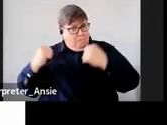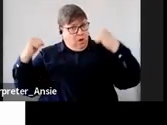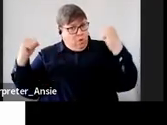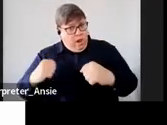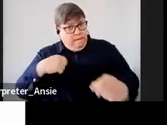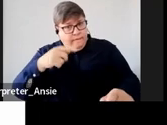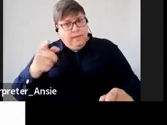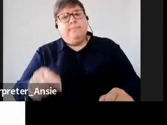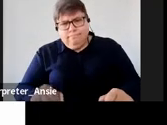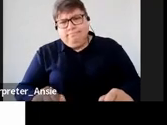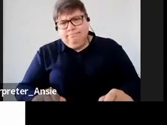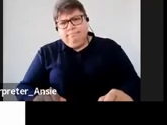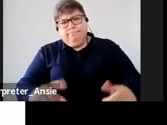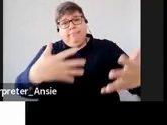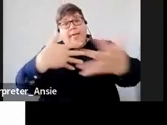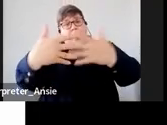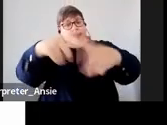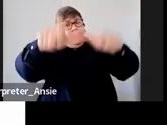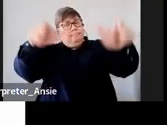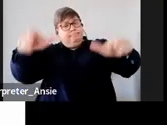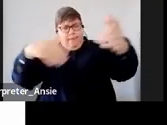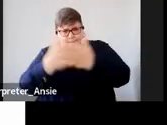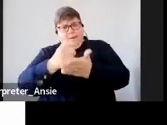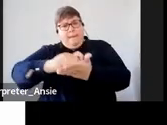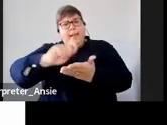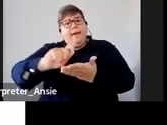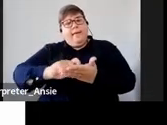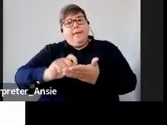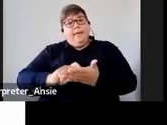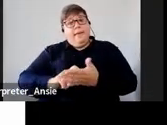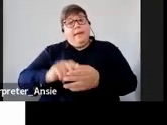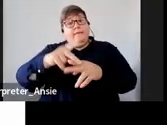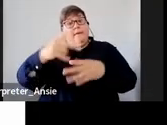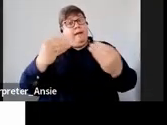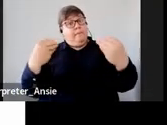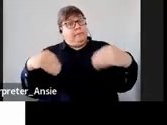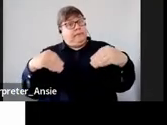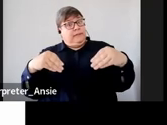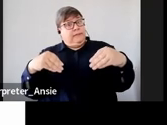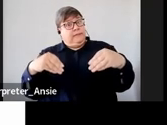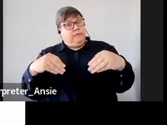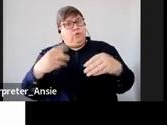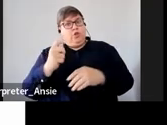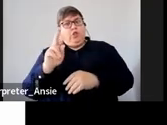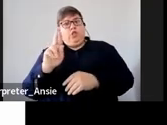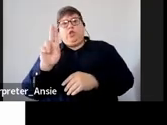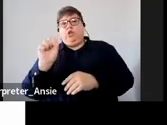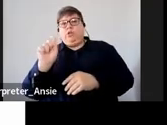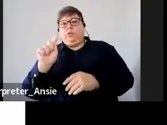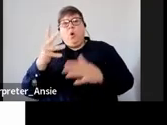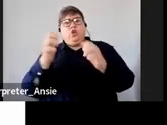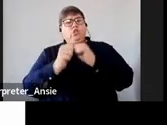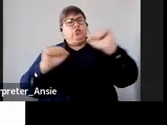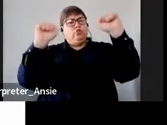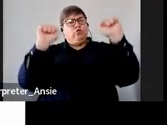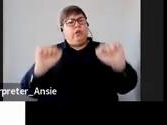yes any individuals can apply if you've got company or you've got trust or any structure that you may